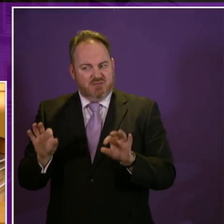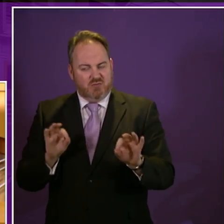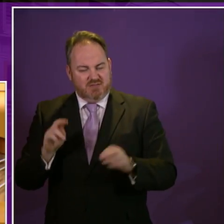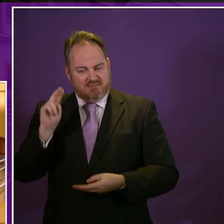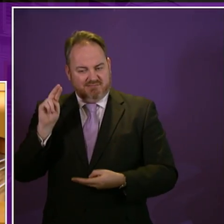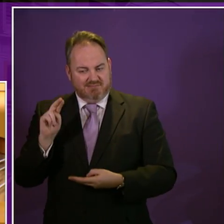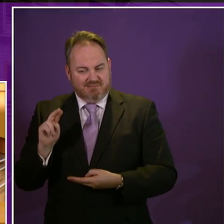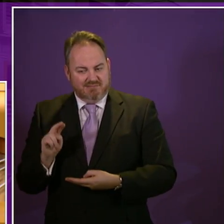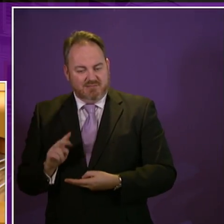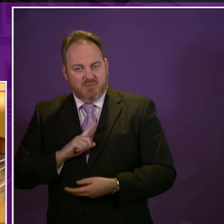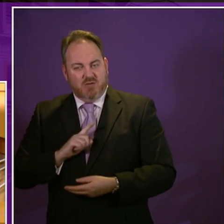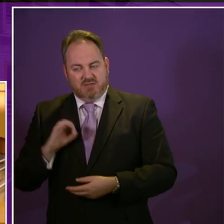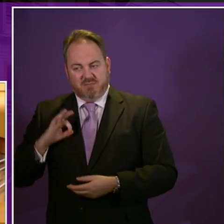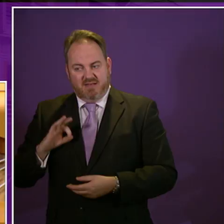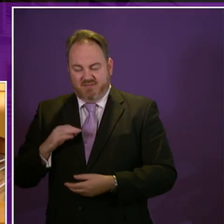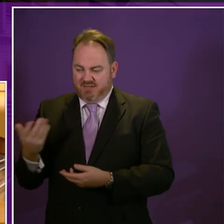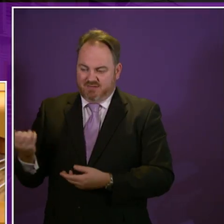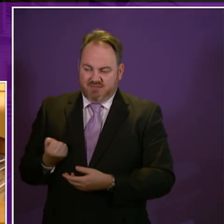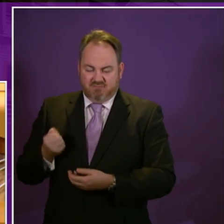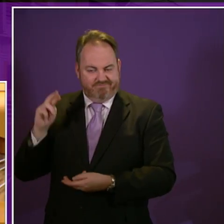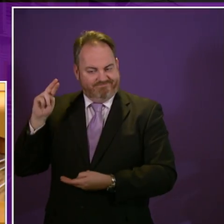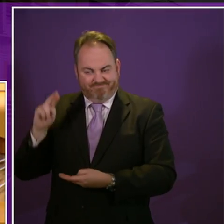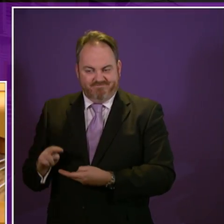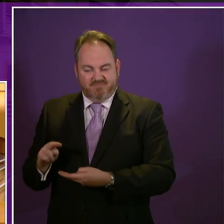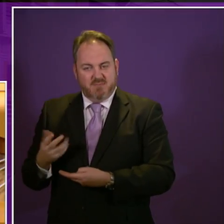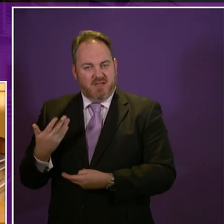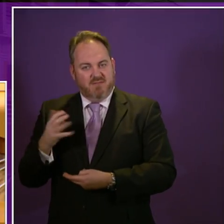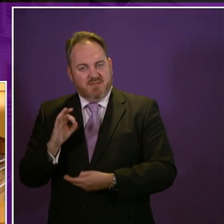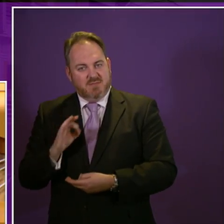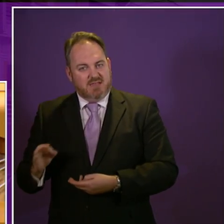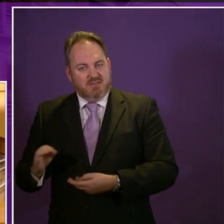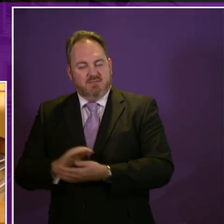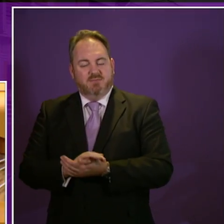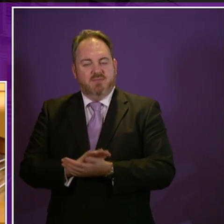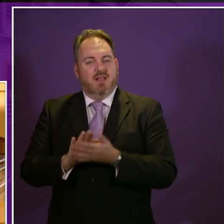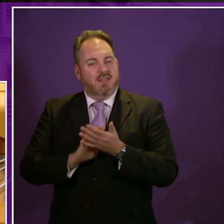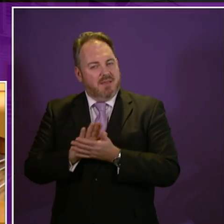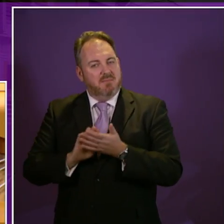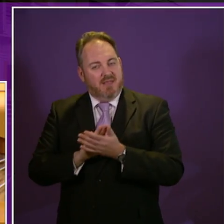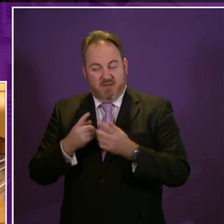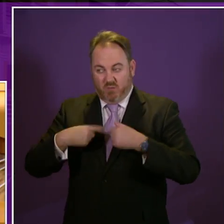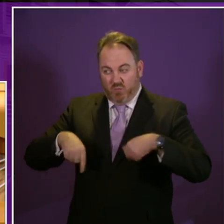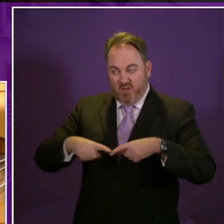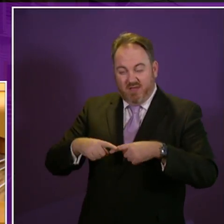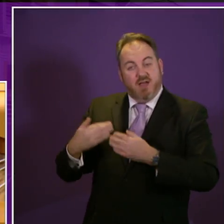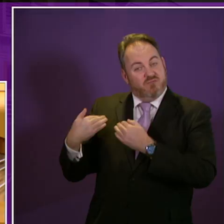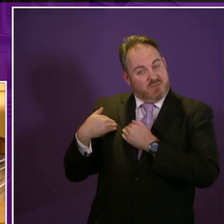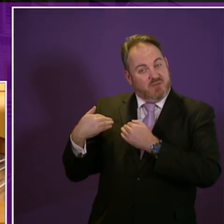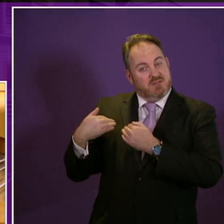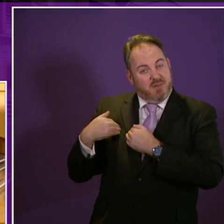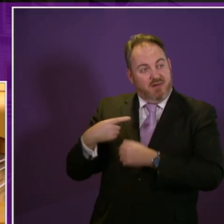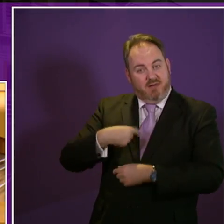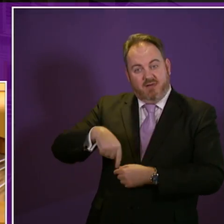between participation in society or not participating in society. And the burden on us as representatives